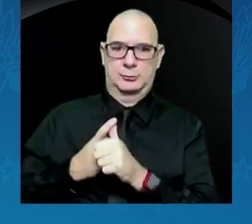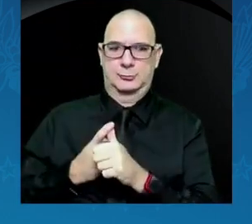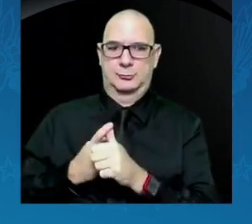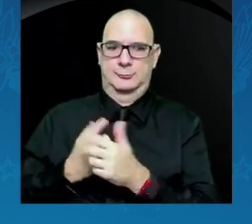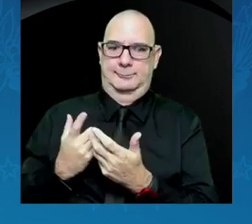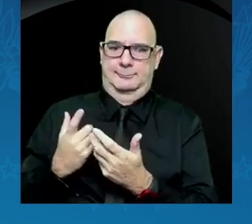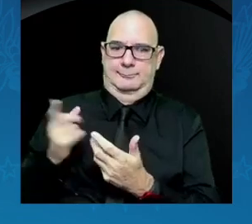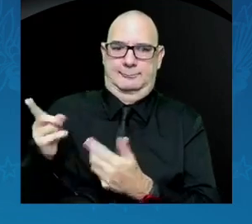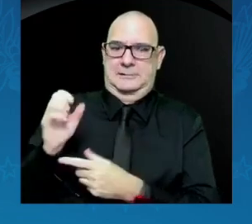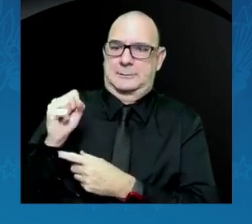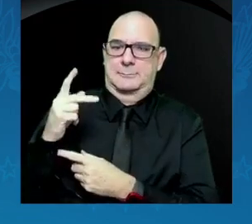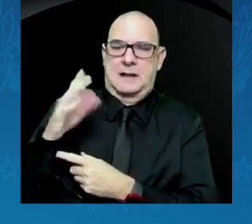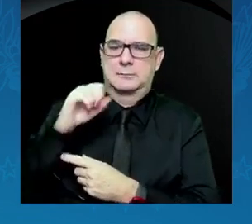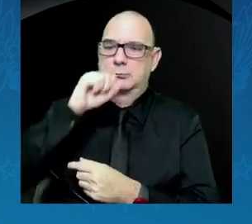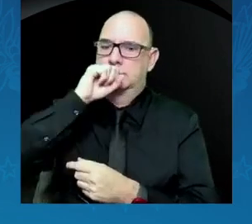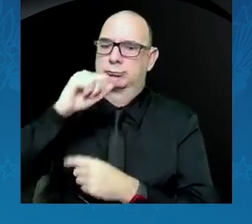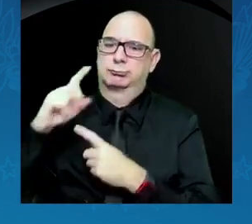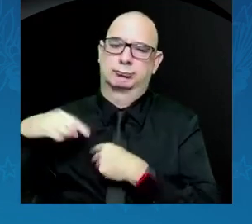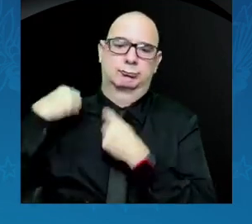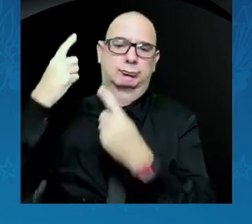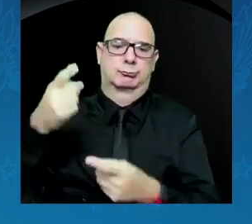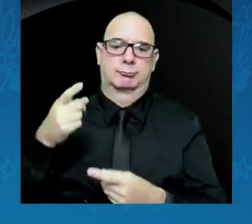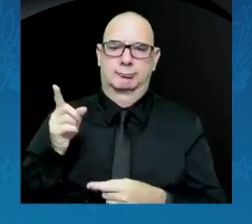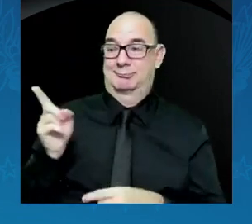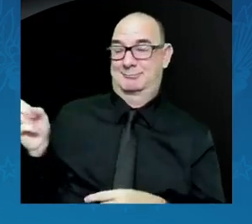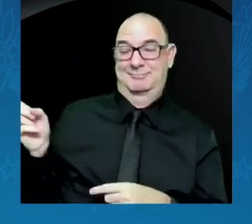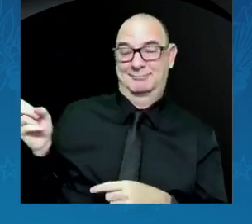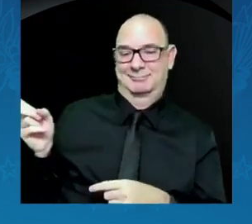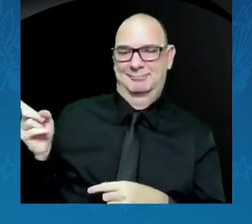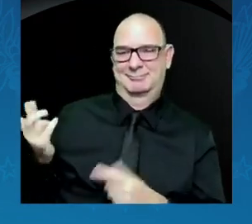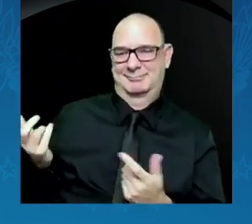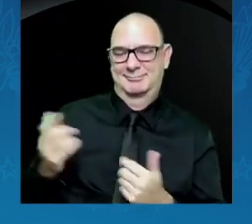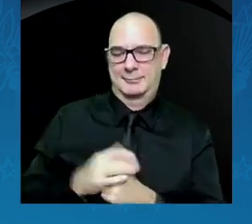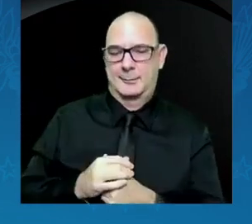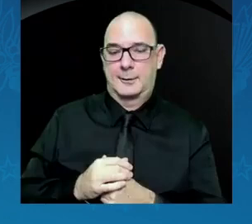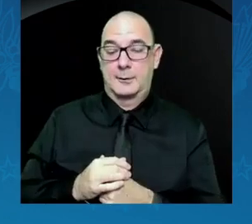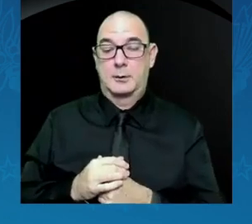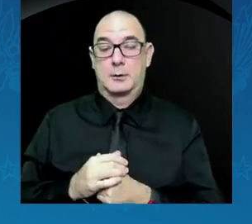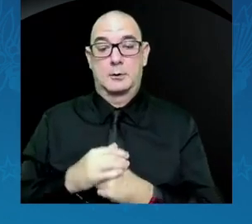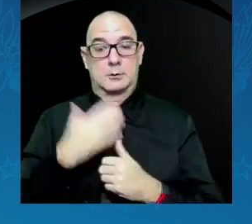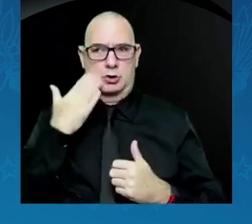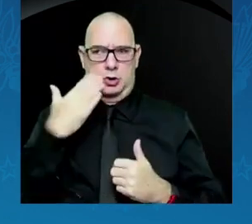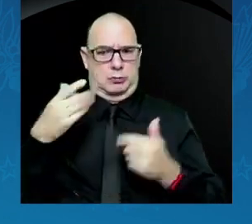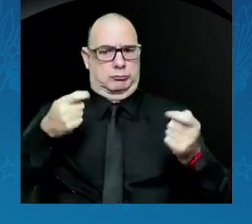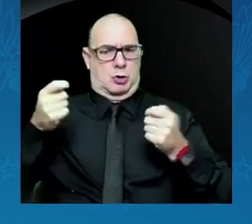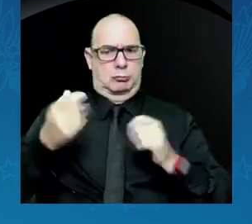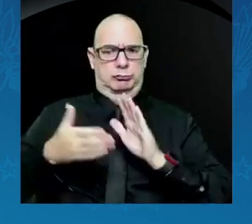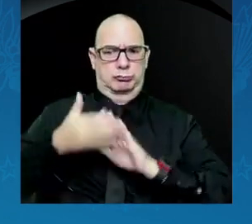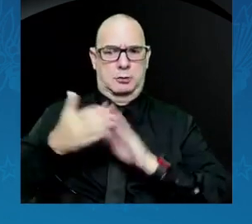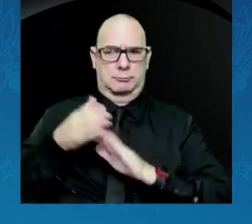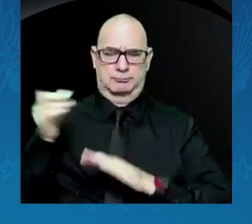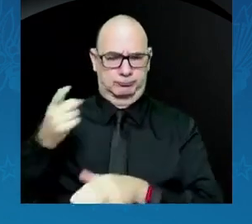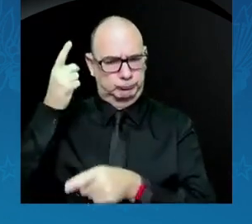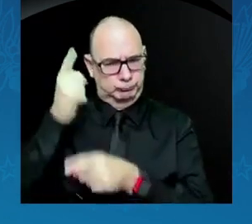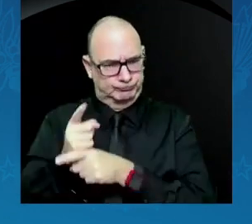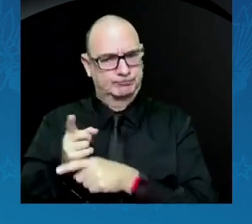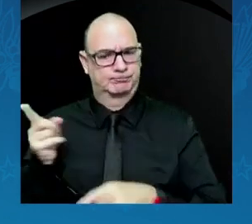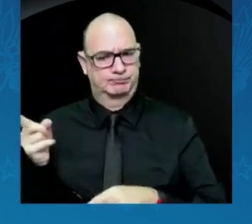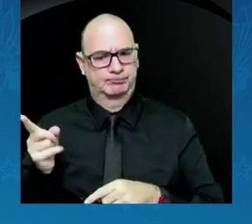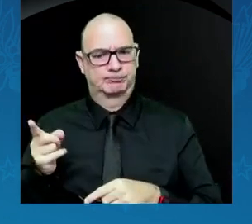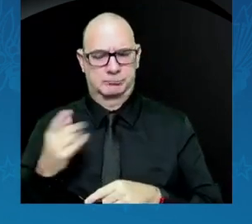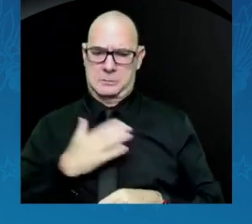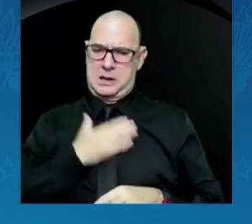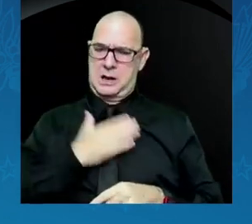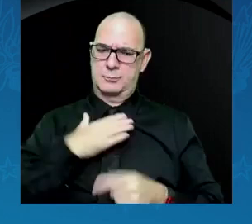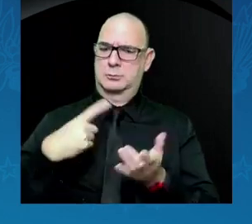So it is so good to be with you. And, you know, the Administrator is right. I'm glad that you talked about the bills that are before